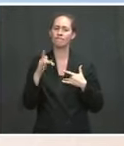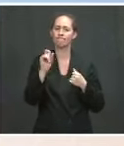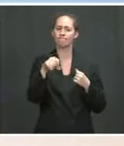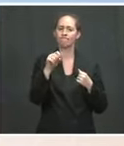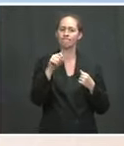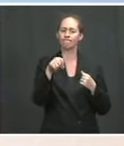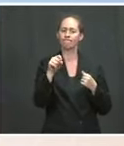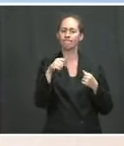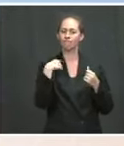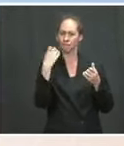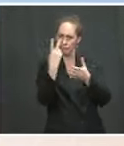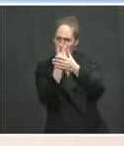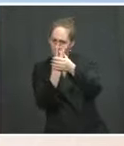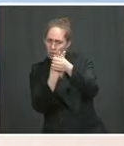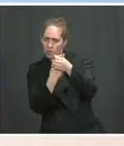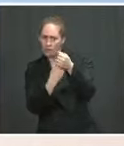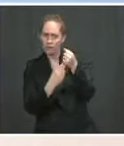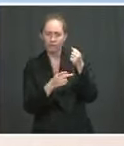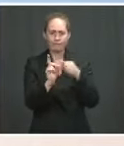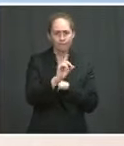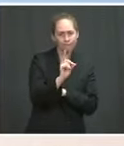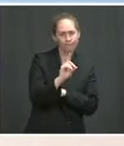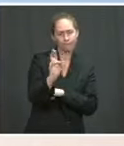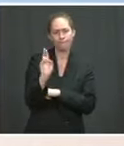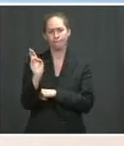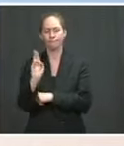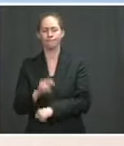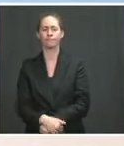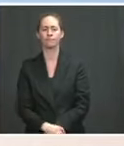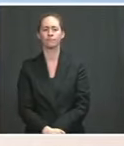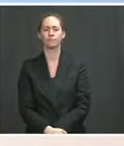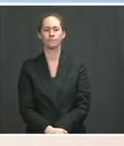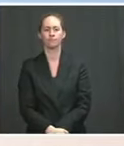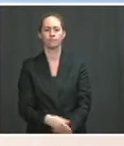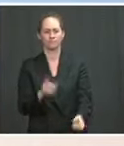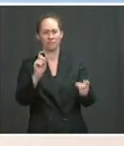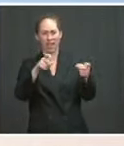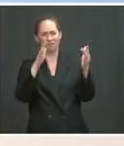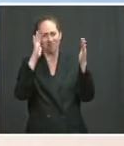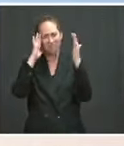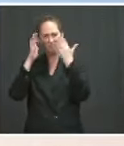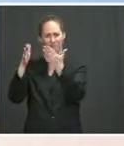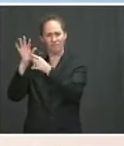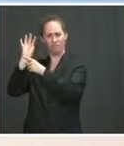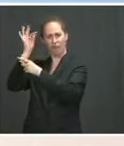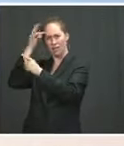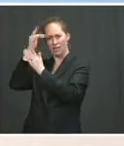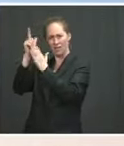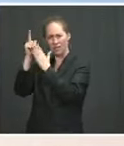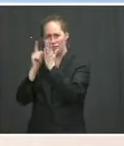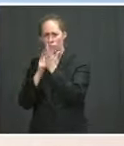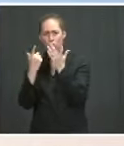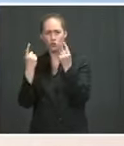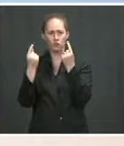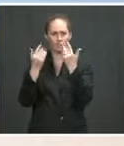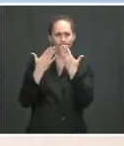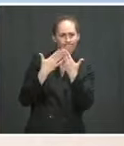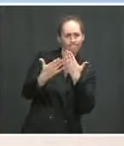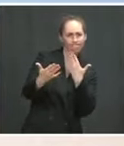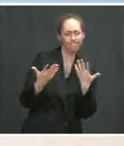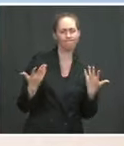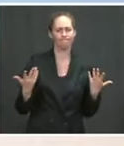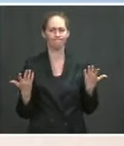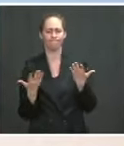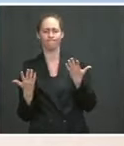effort would be focused partially on federal legislation and moving that forward, seeing what the path looks like moving forward, but also